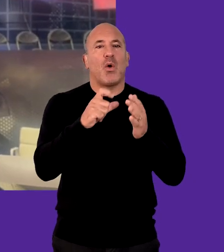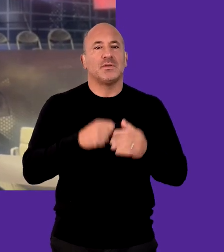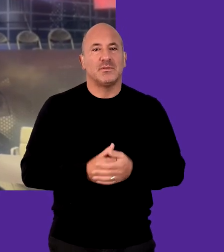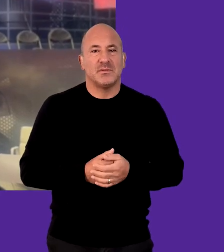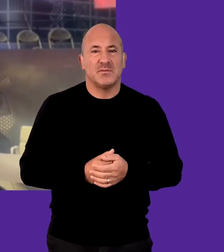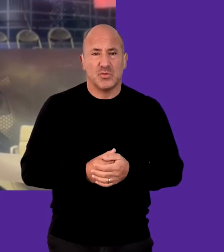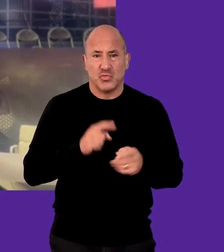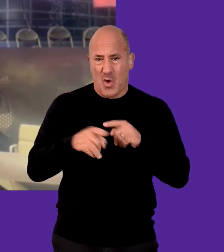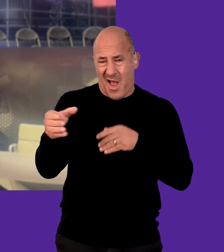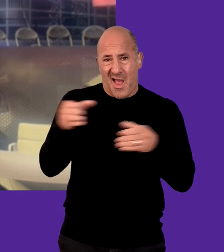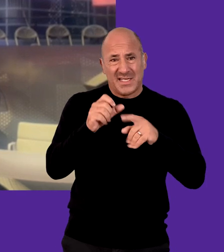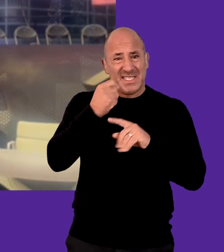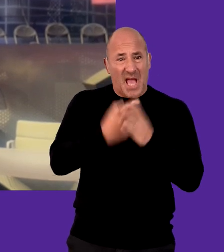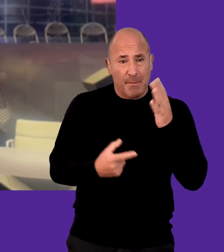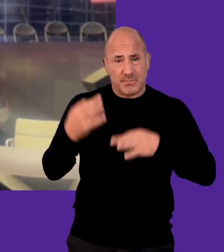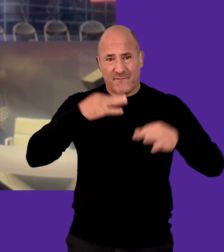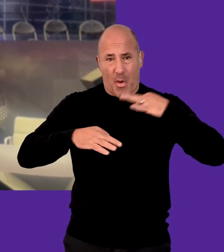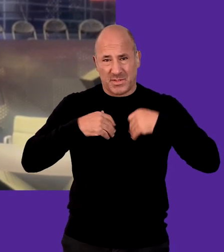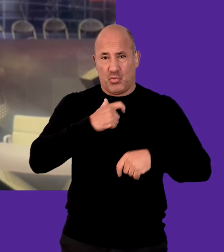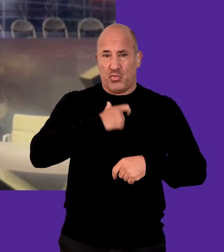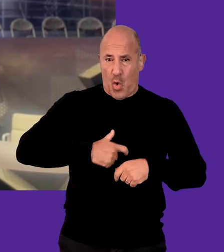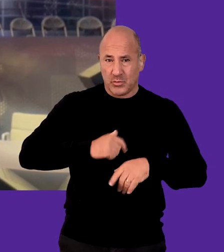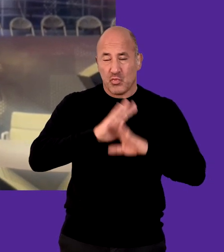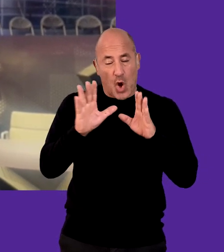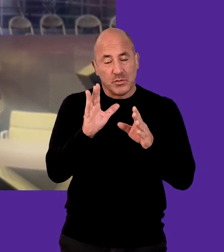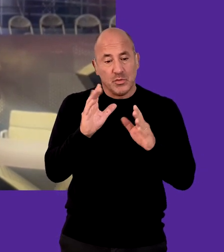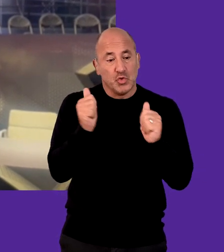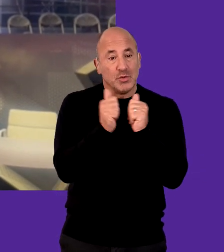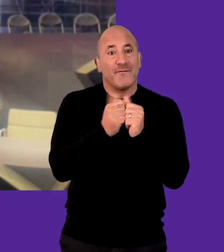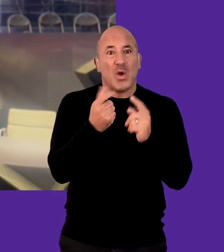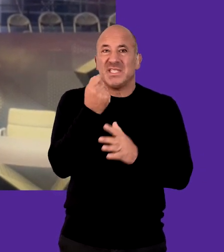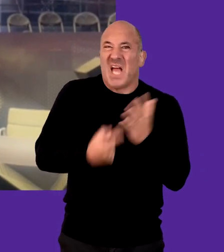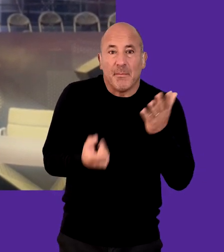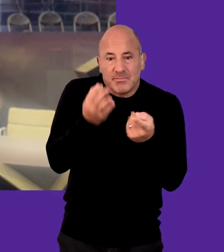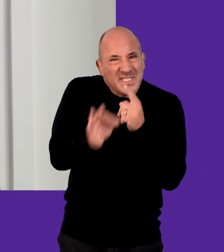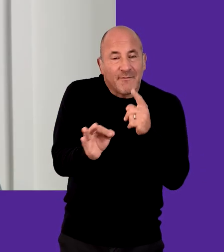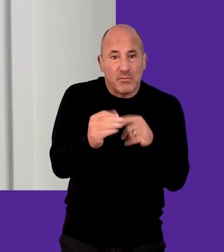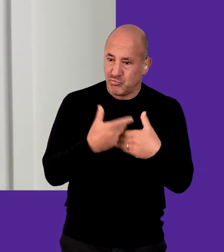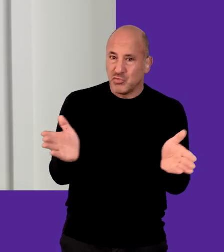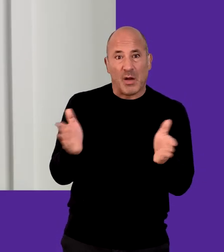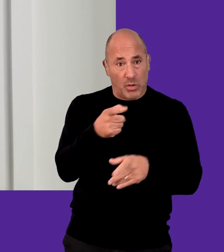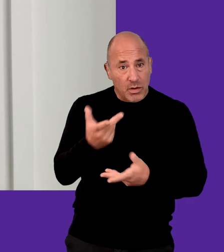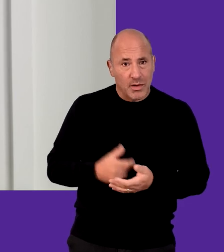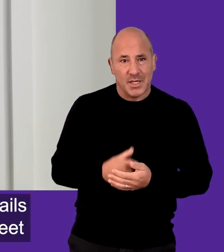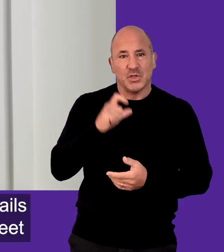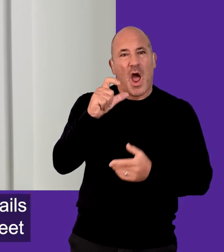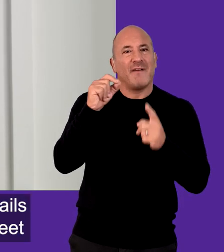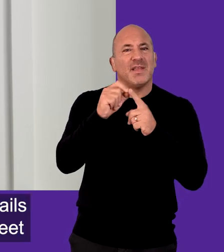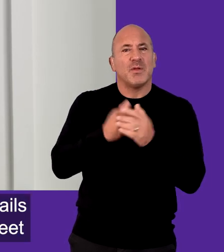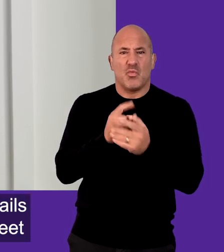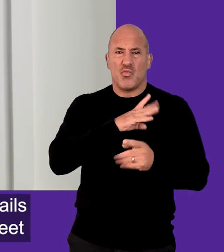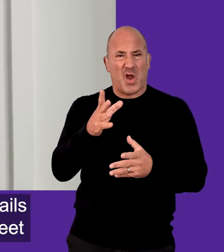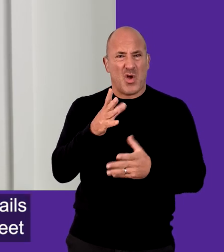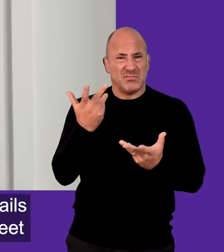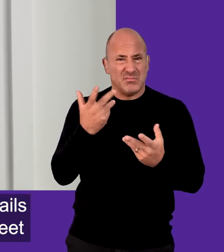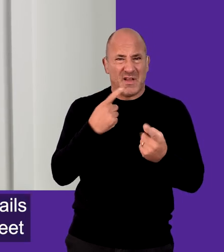McCausland Do you try to cast disabled performers in roles not specifically written to be disabled? Charlie Phoebe Charlie not commit